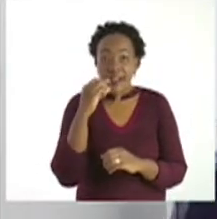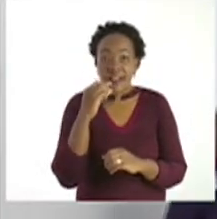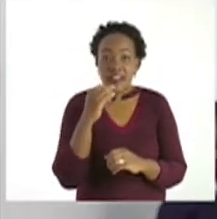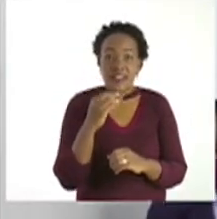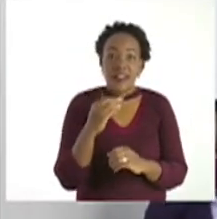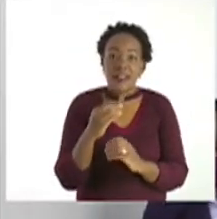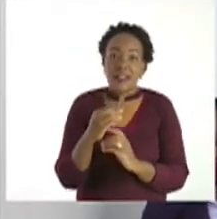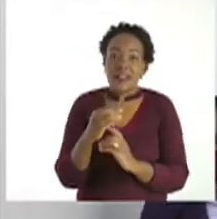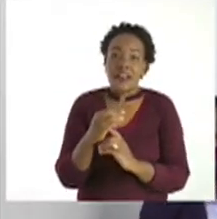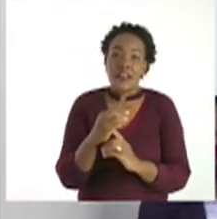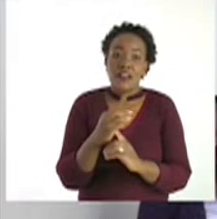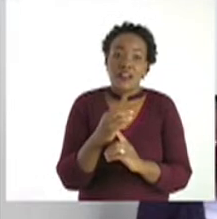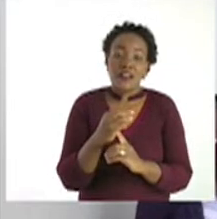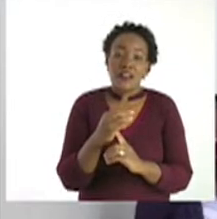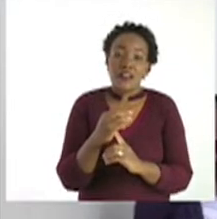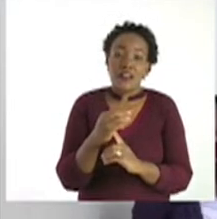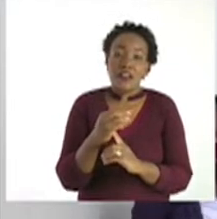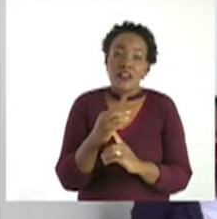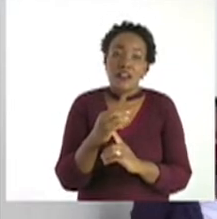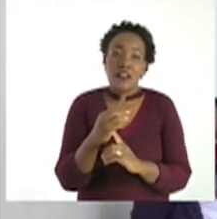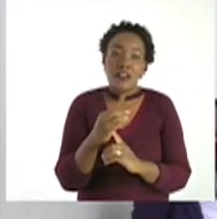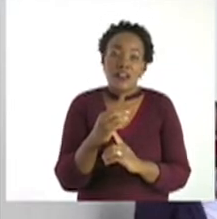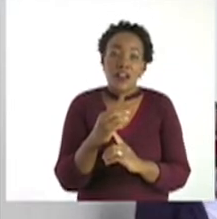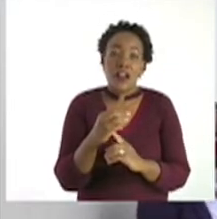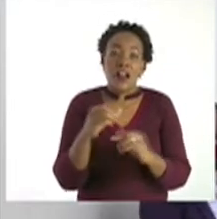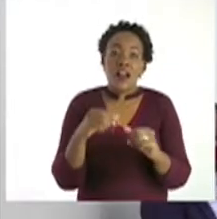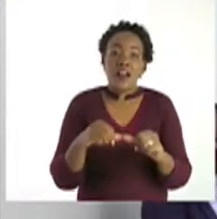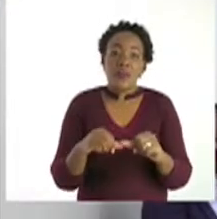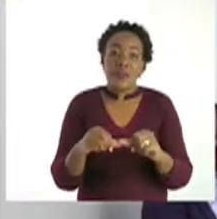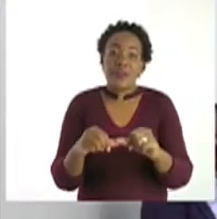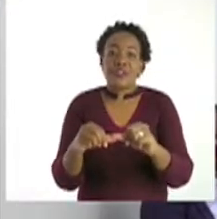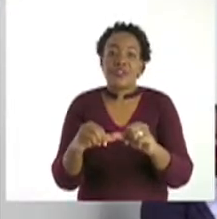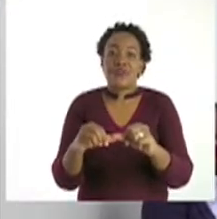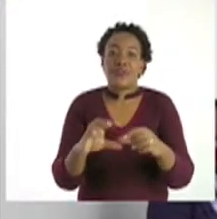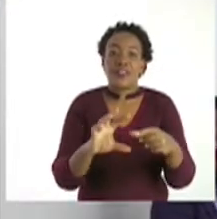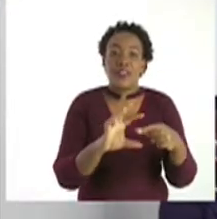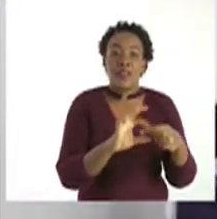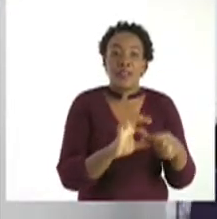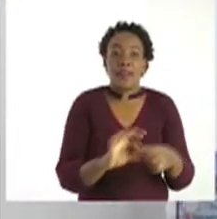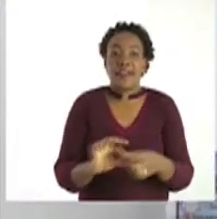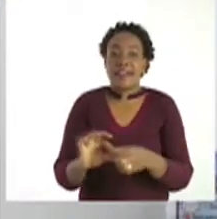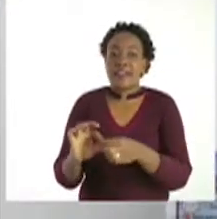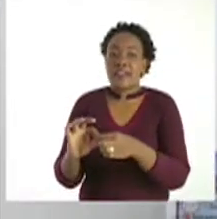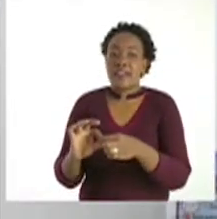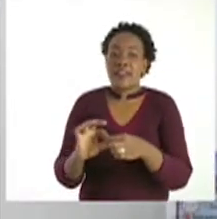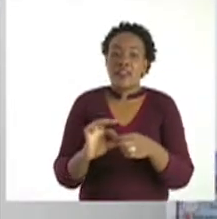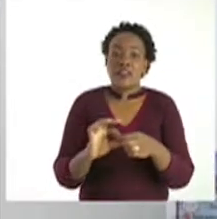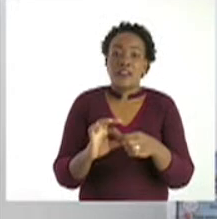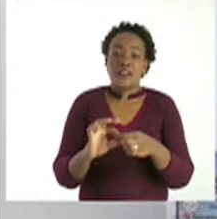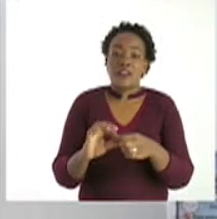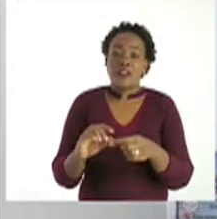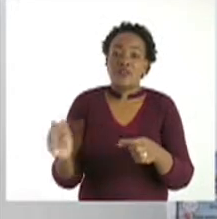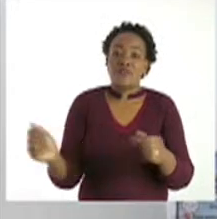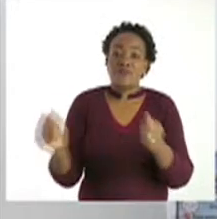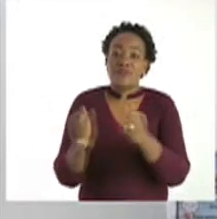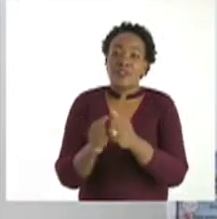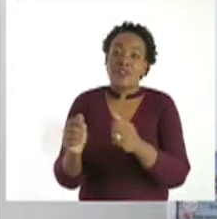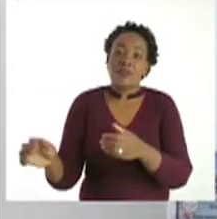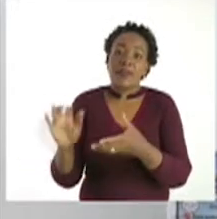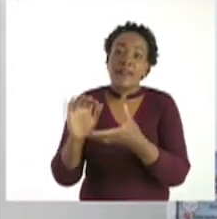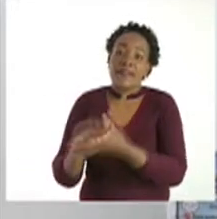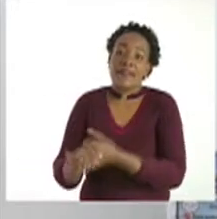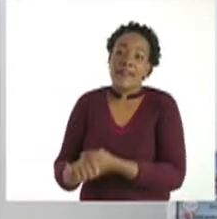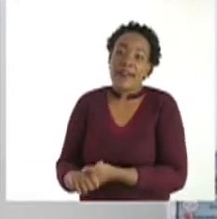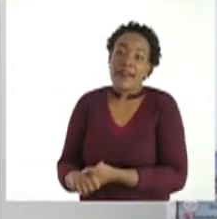Now let's go to matching. I'm going to match with my friend here. Come quickly